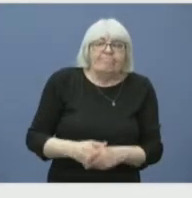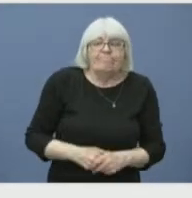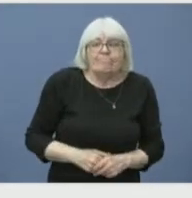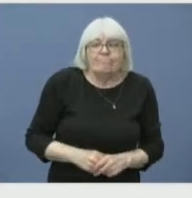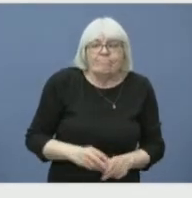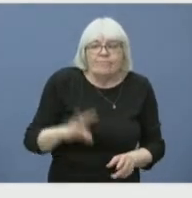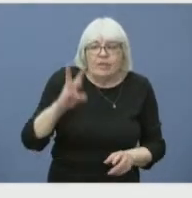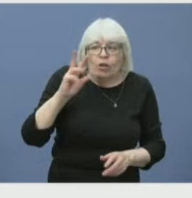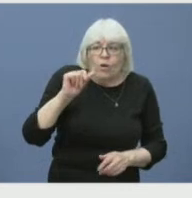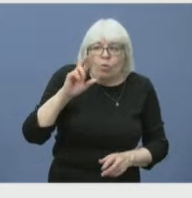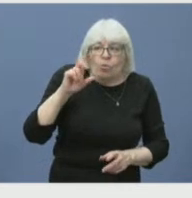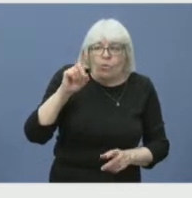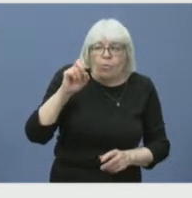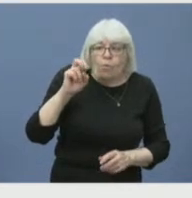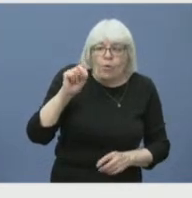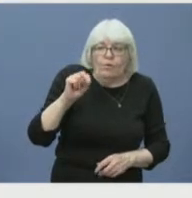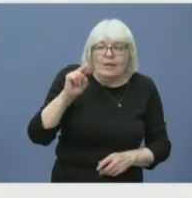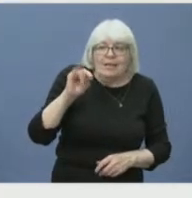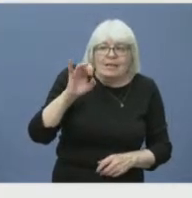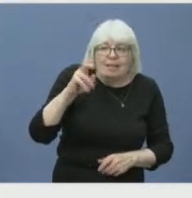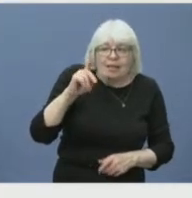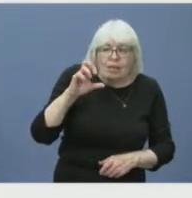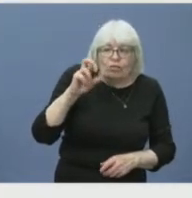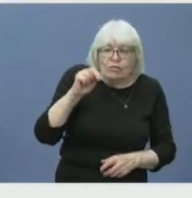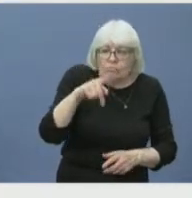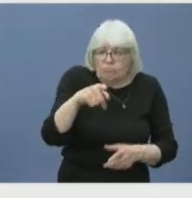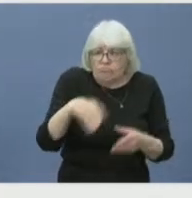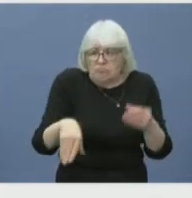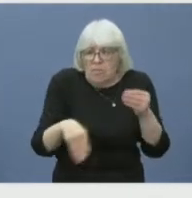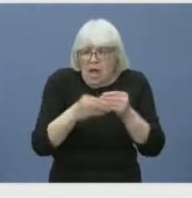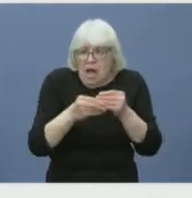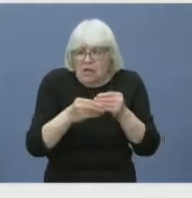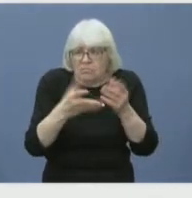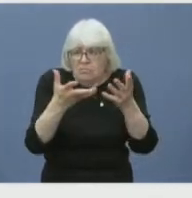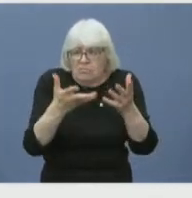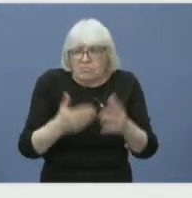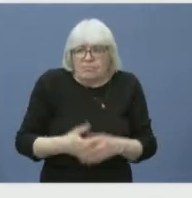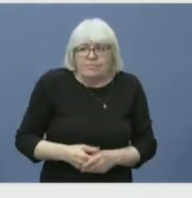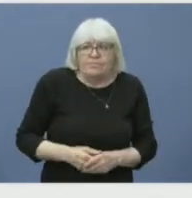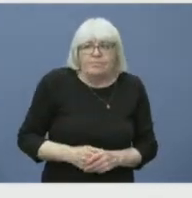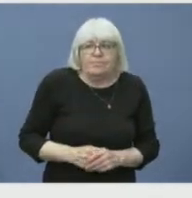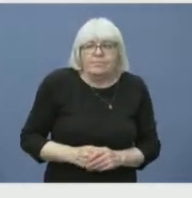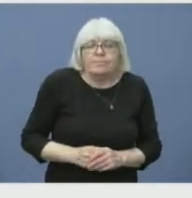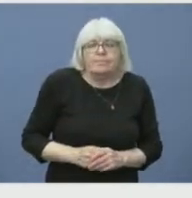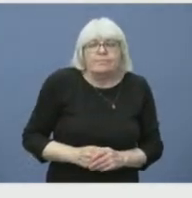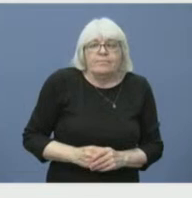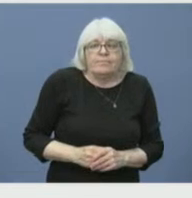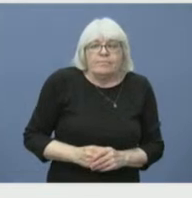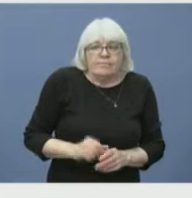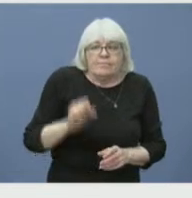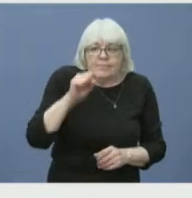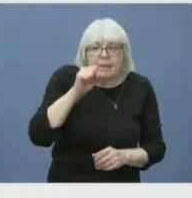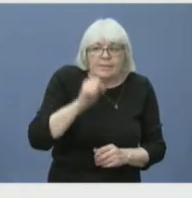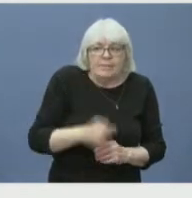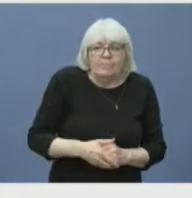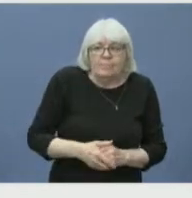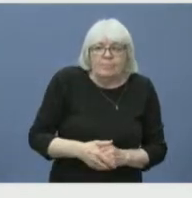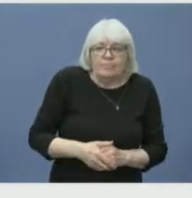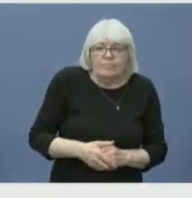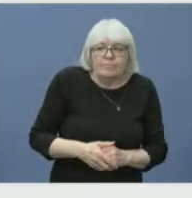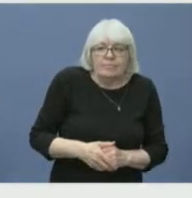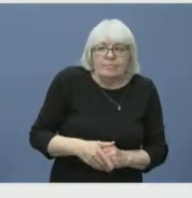Yeah, I think it's a safety. I think Erica alluded to some of it previously, too.